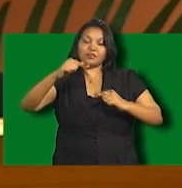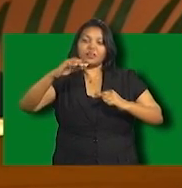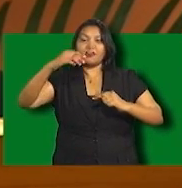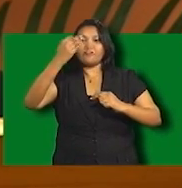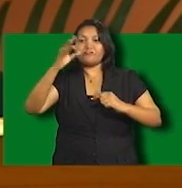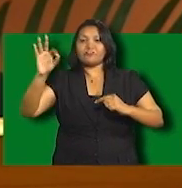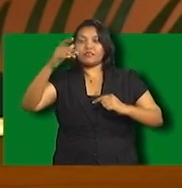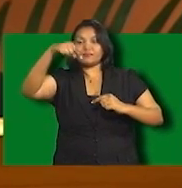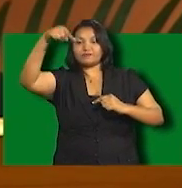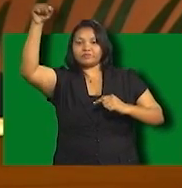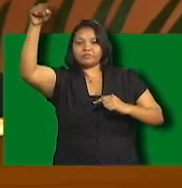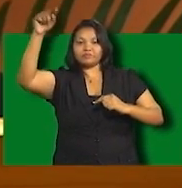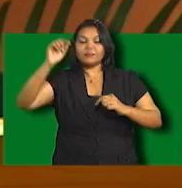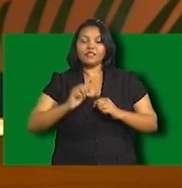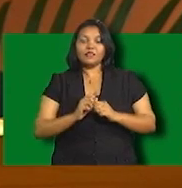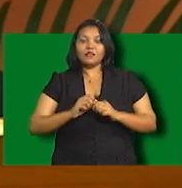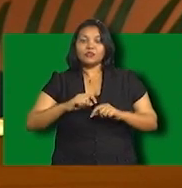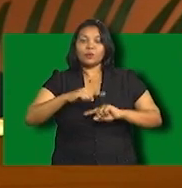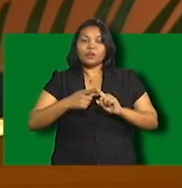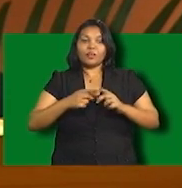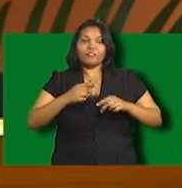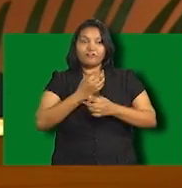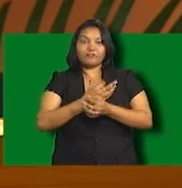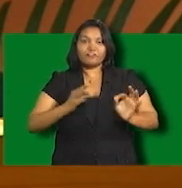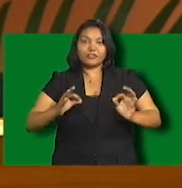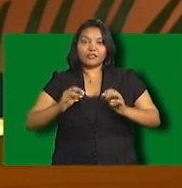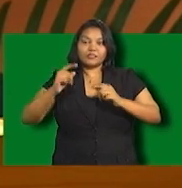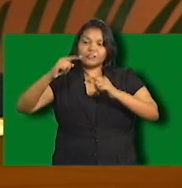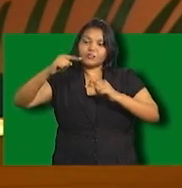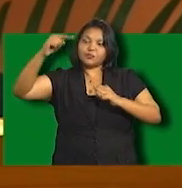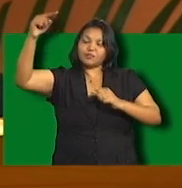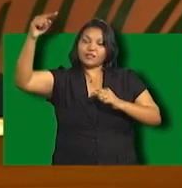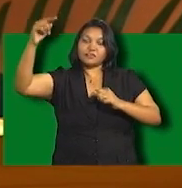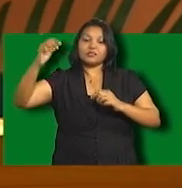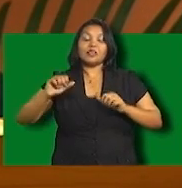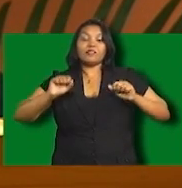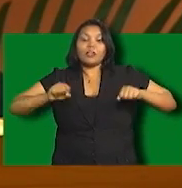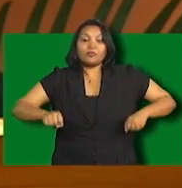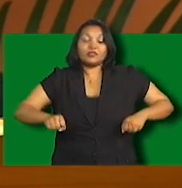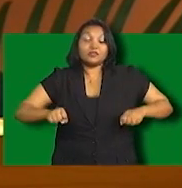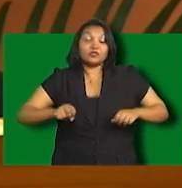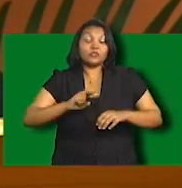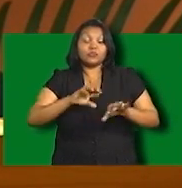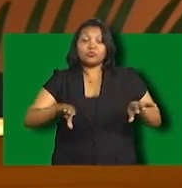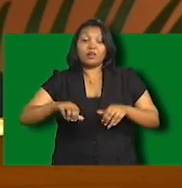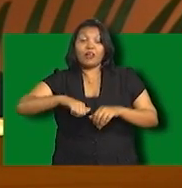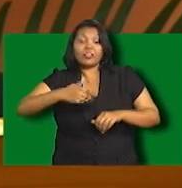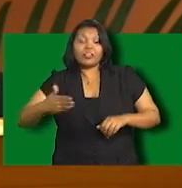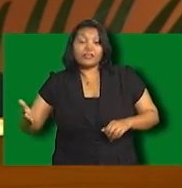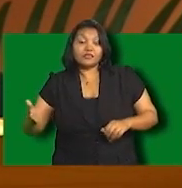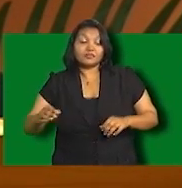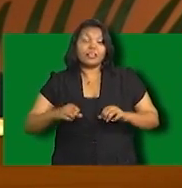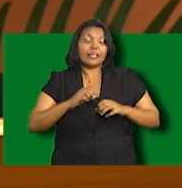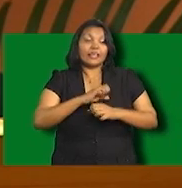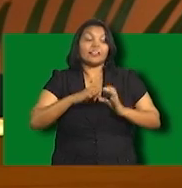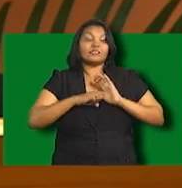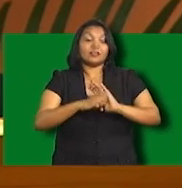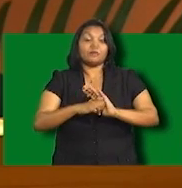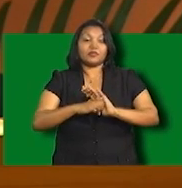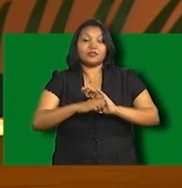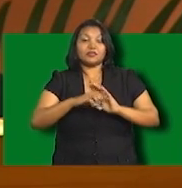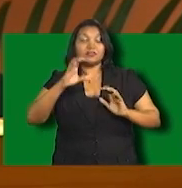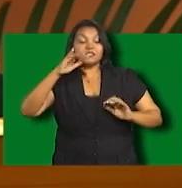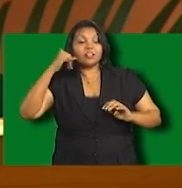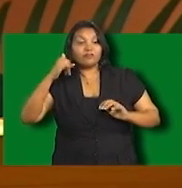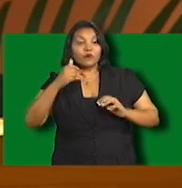dividend. This freed up channel availability allows you now to provide other services such as cellular or